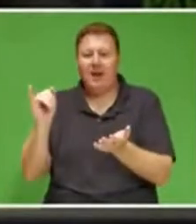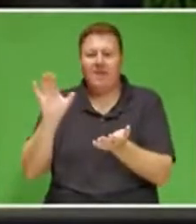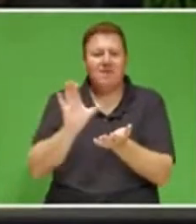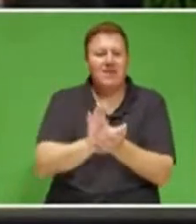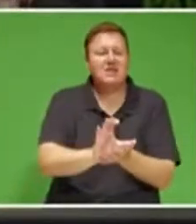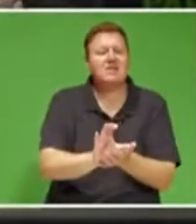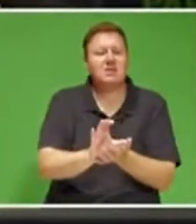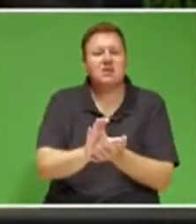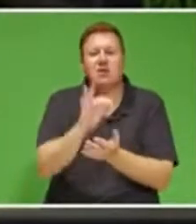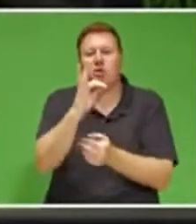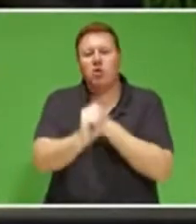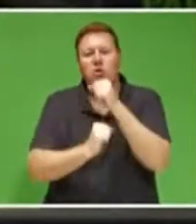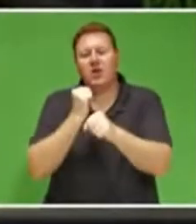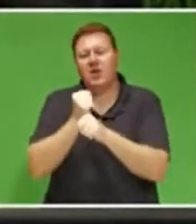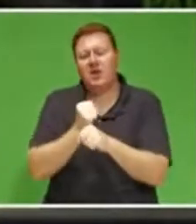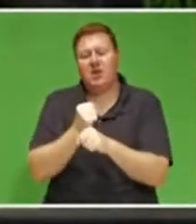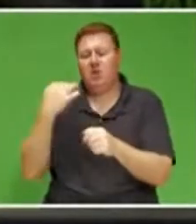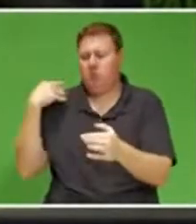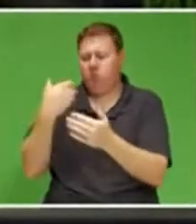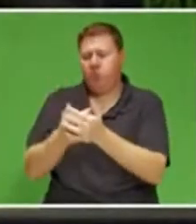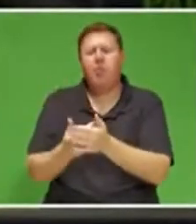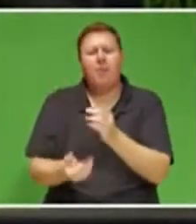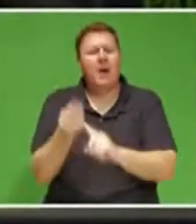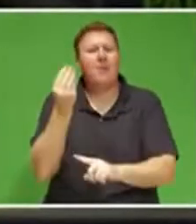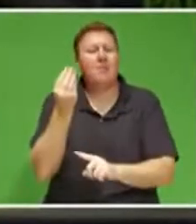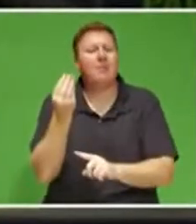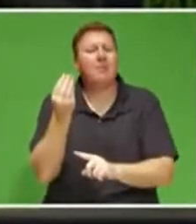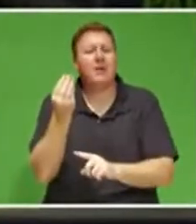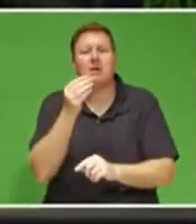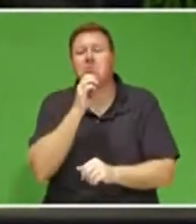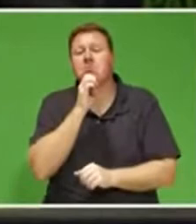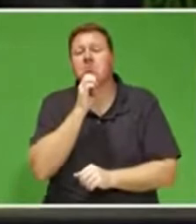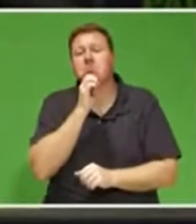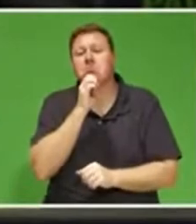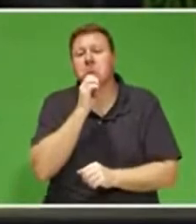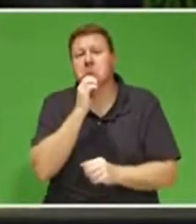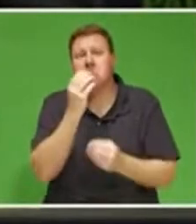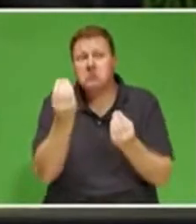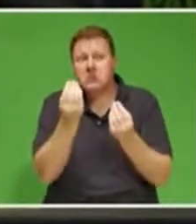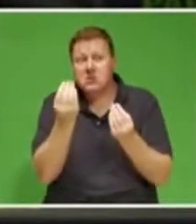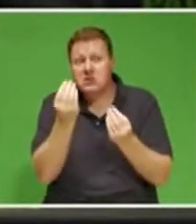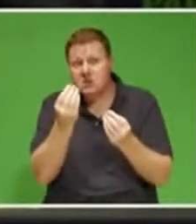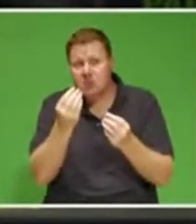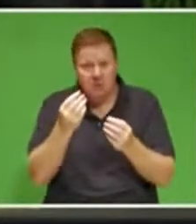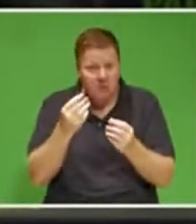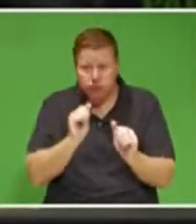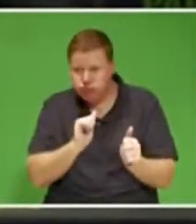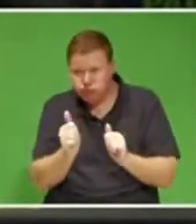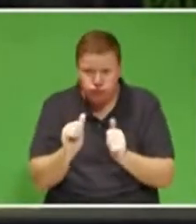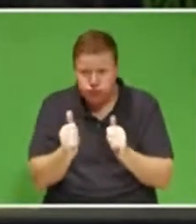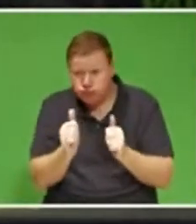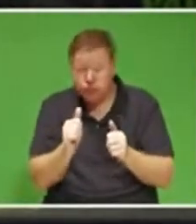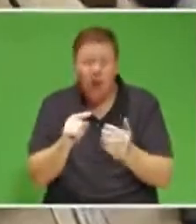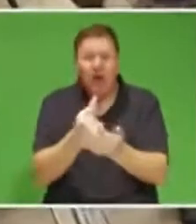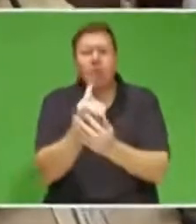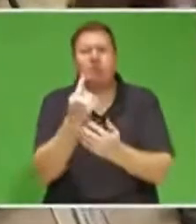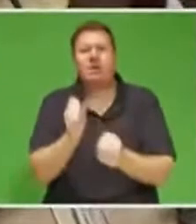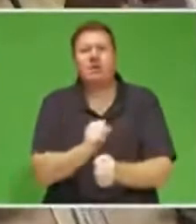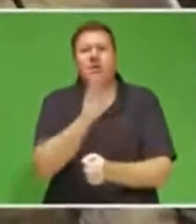just a matter of three years must mean that something is cooking and happening.